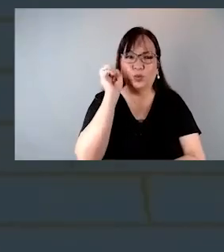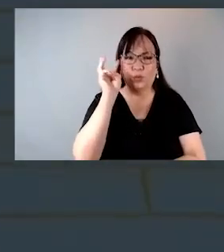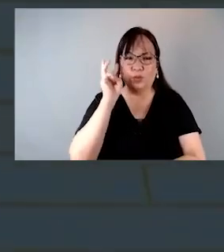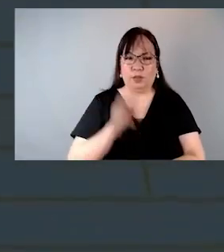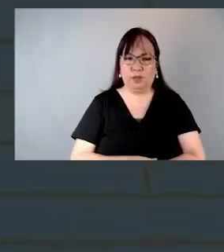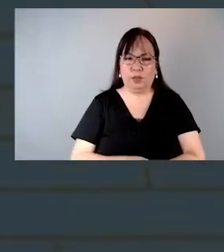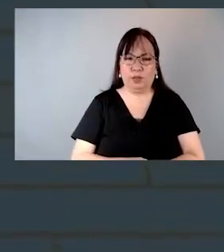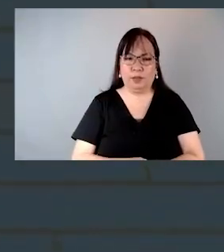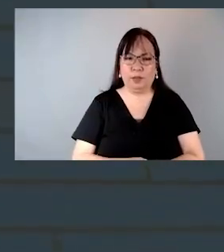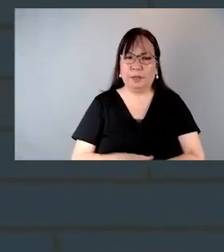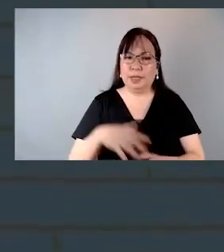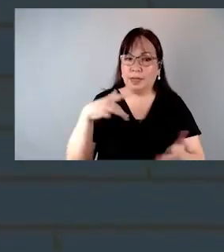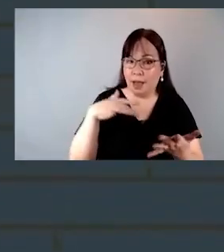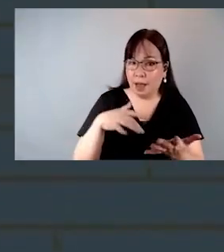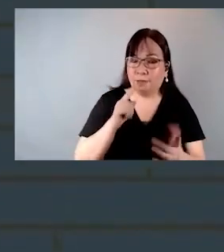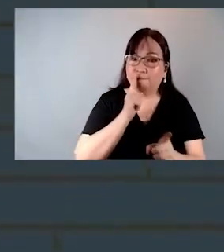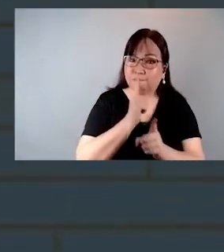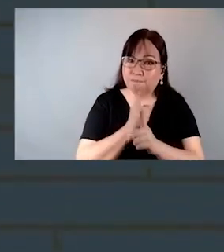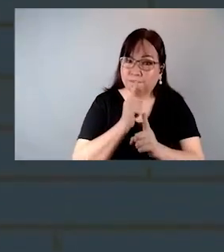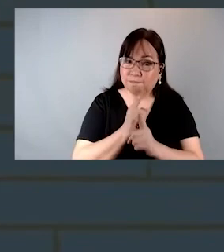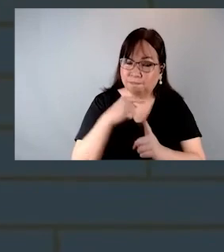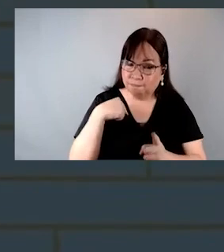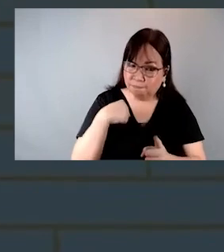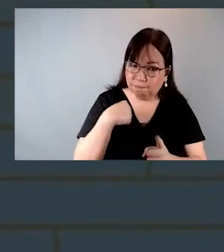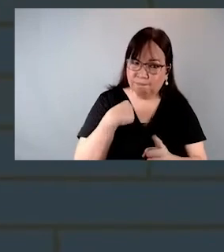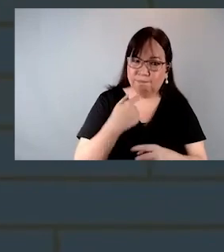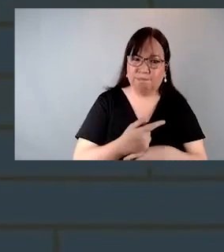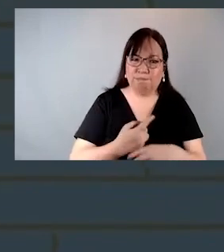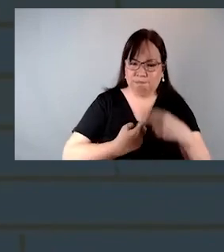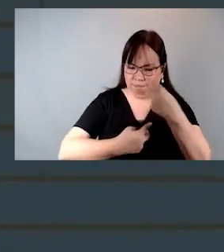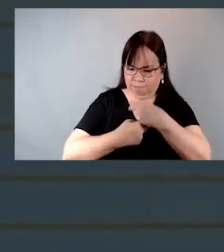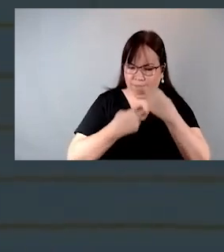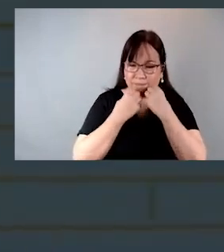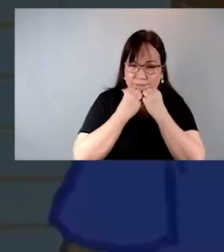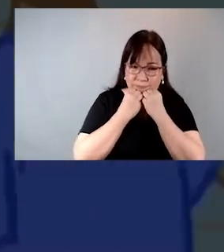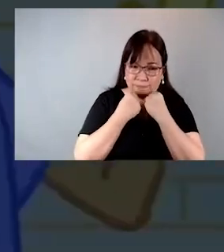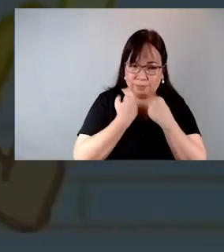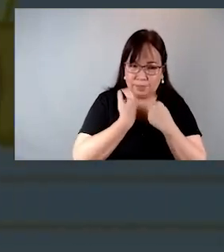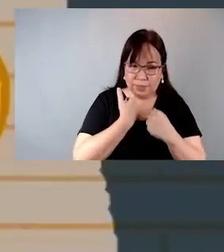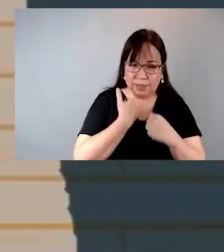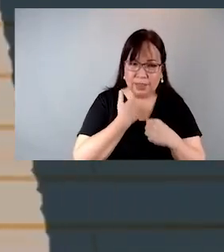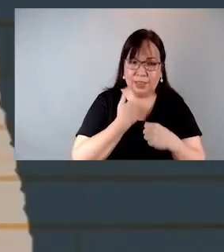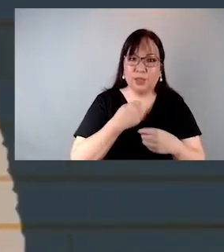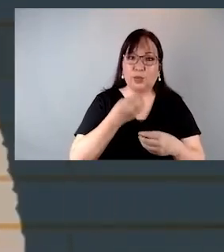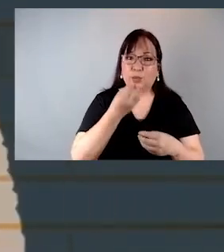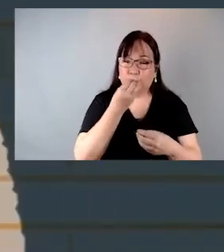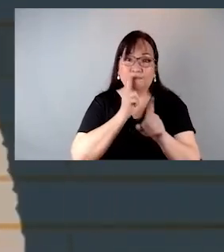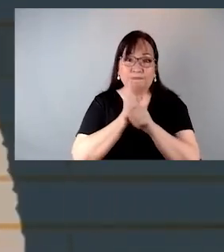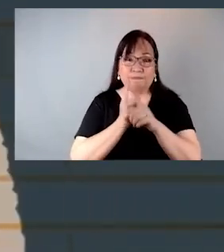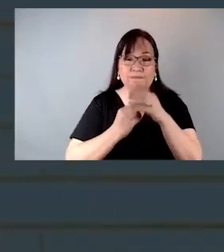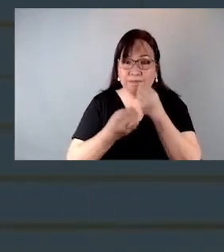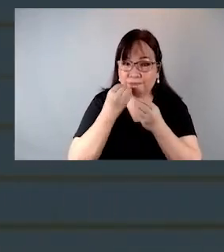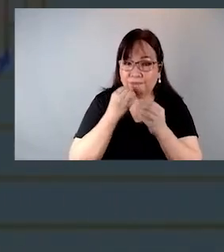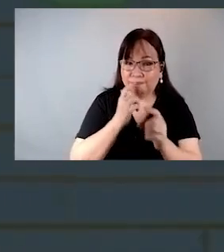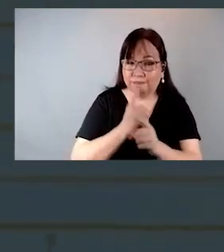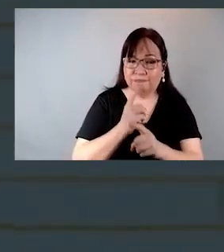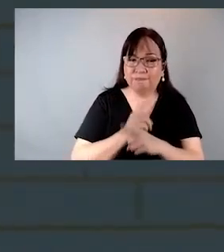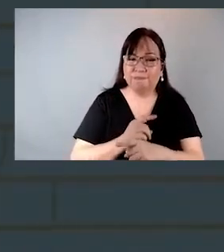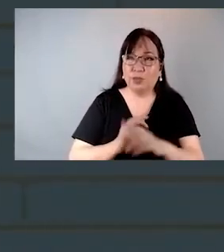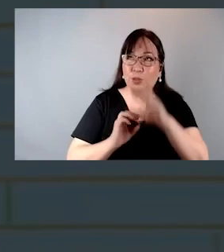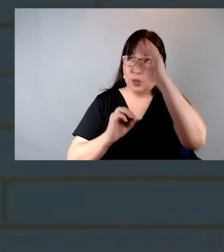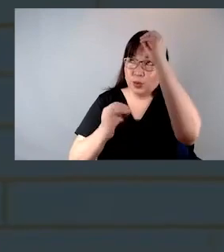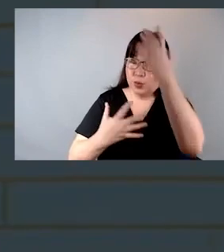malaman. Mag-aral ng mabuti, alagaan ng sarili. Pumain ang tama,